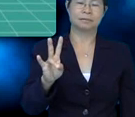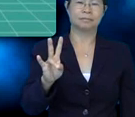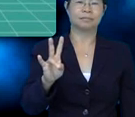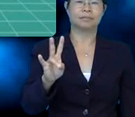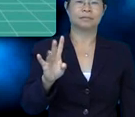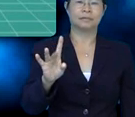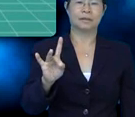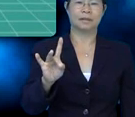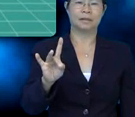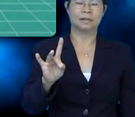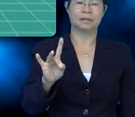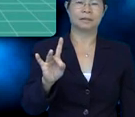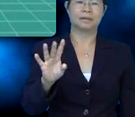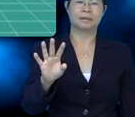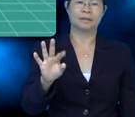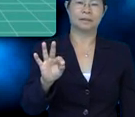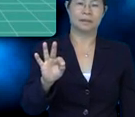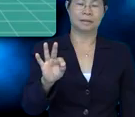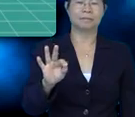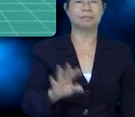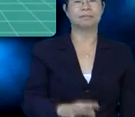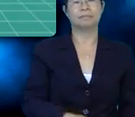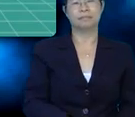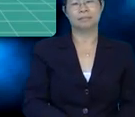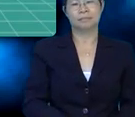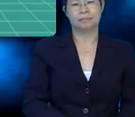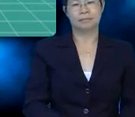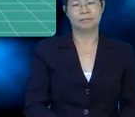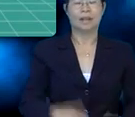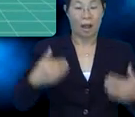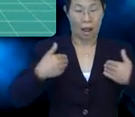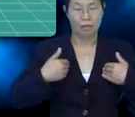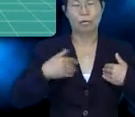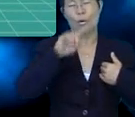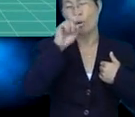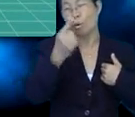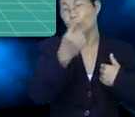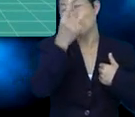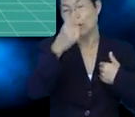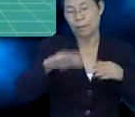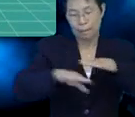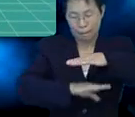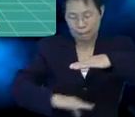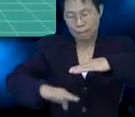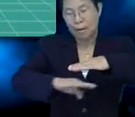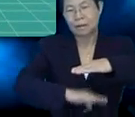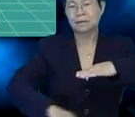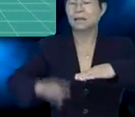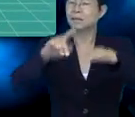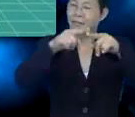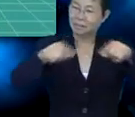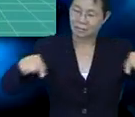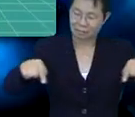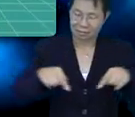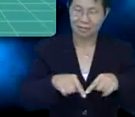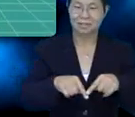six, seven, eight, and nine. I have only one